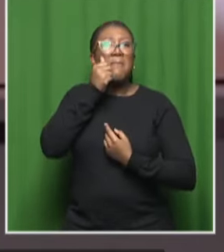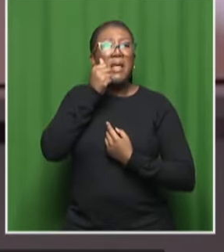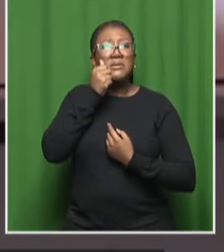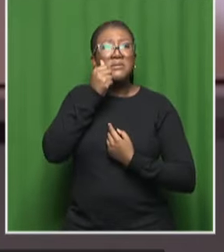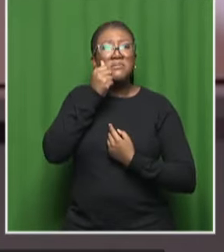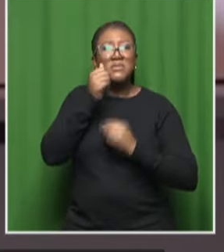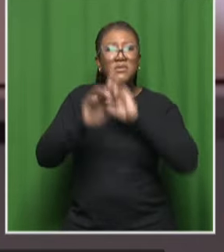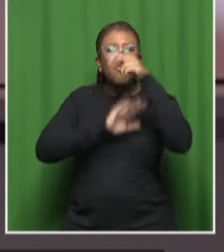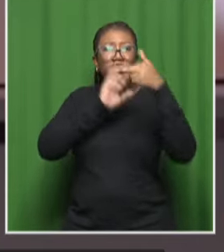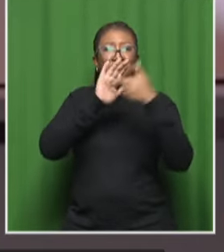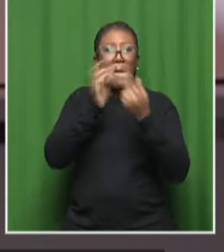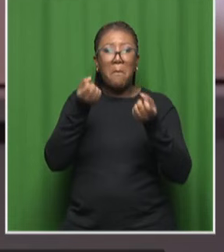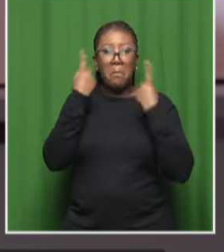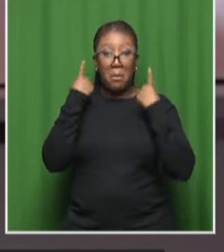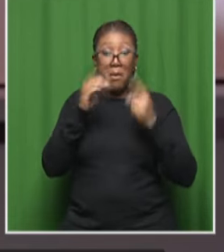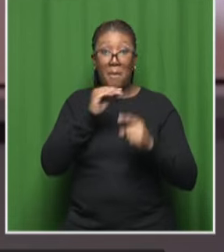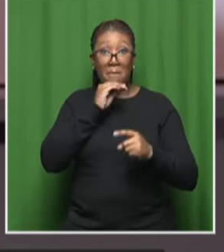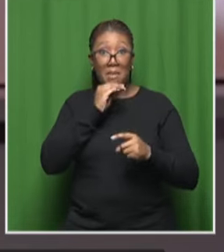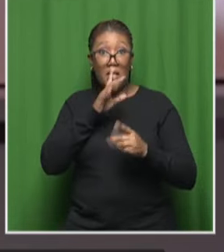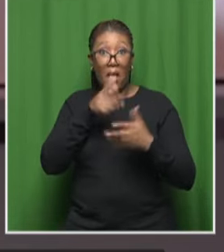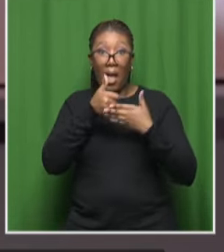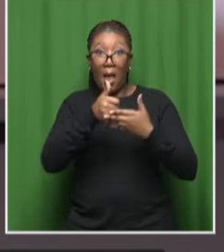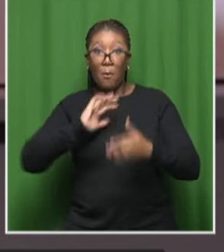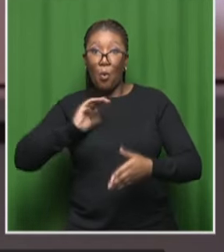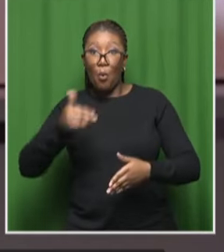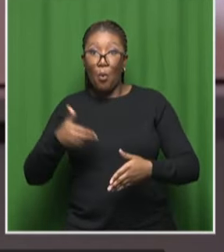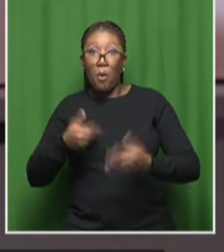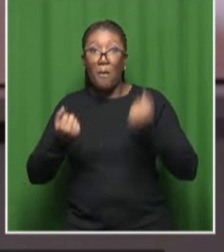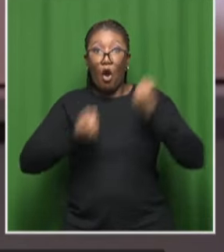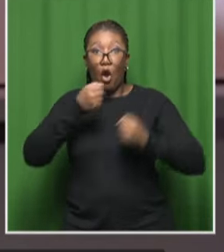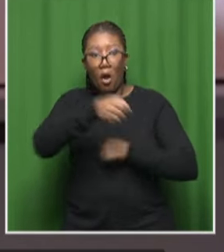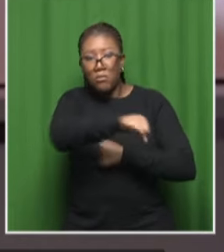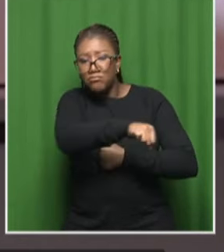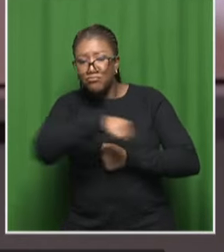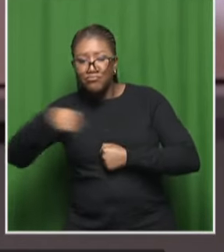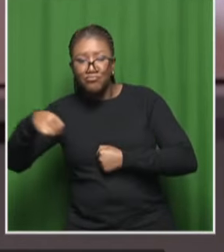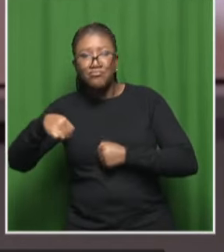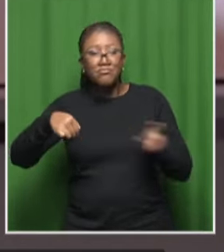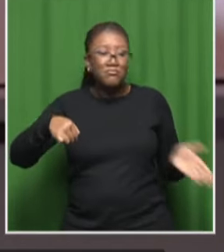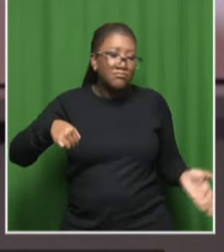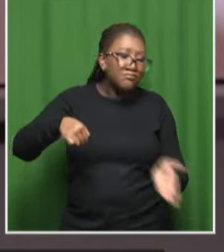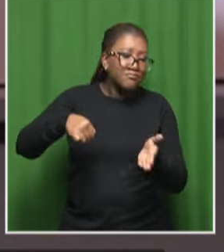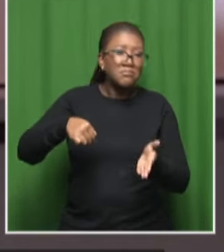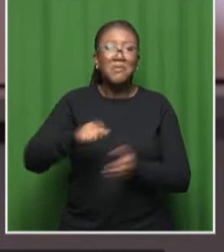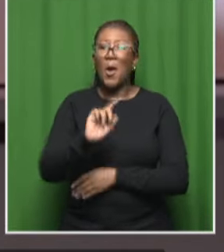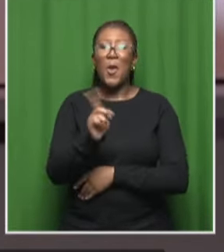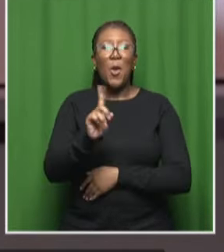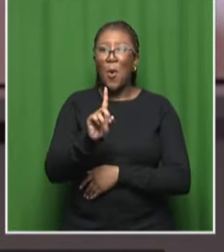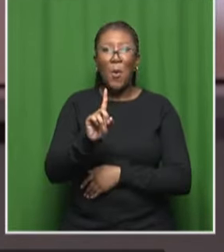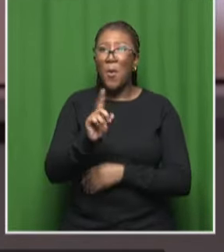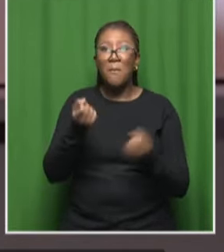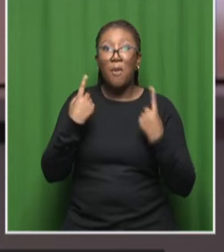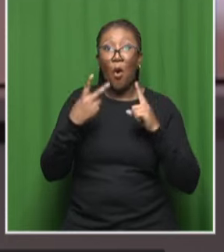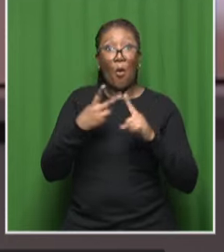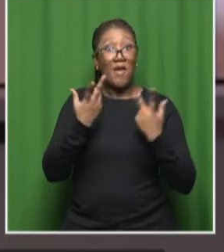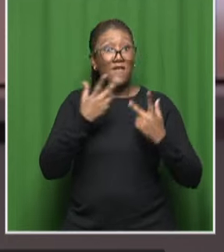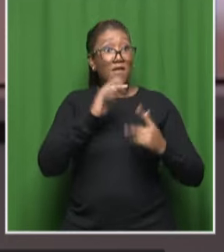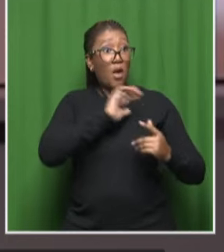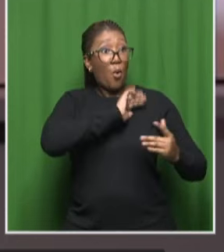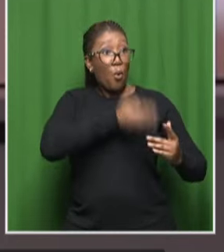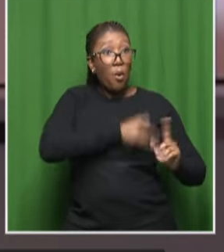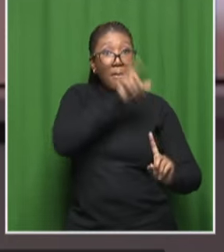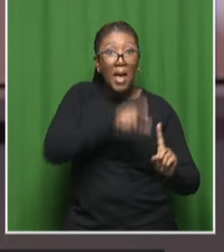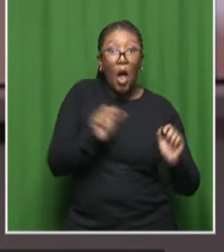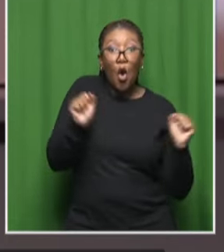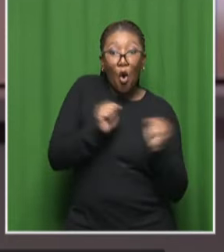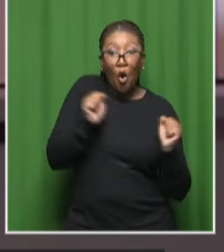if they can open a car door for a woman anymore men I'm not sure if they can pay for a bill or offer a lady a jacket if she's cold because